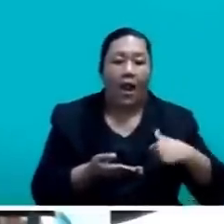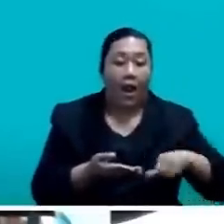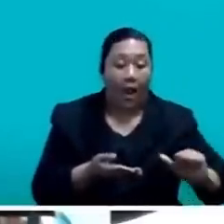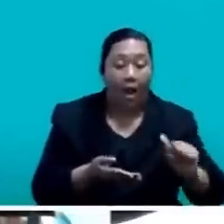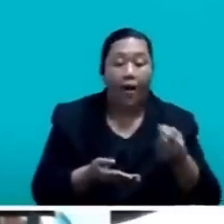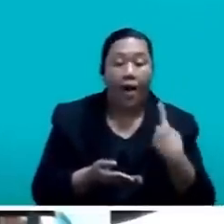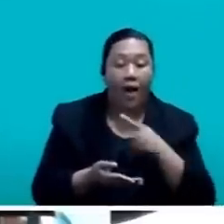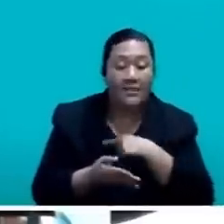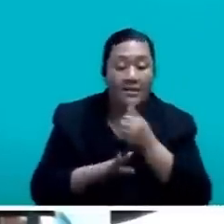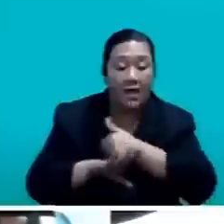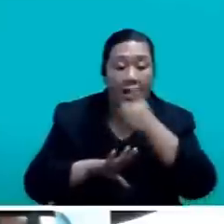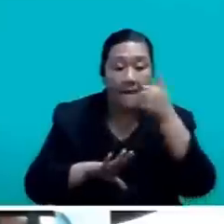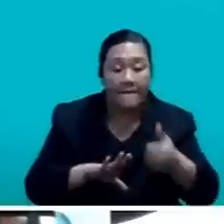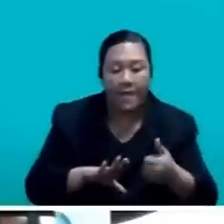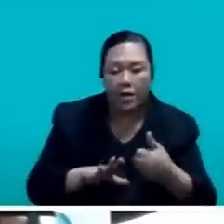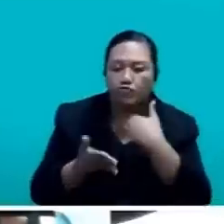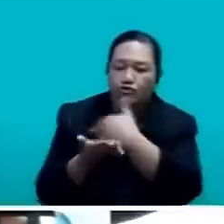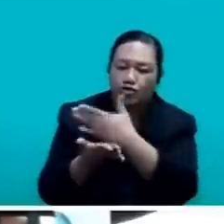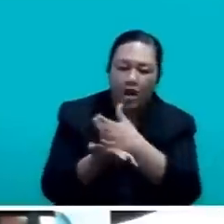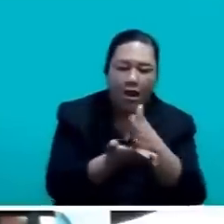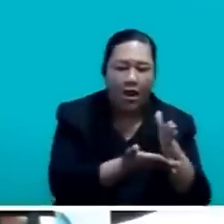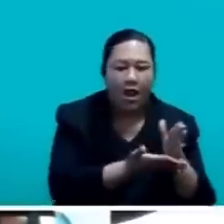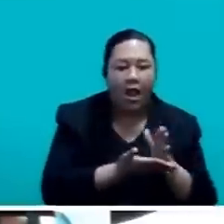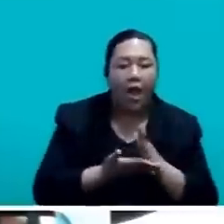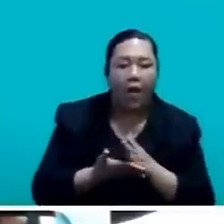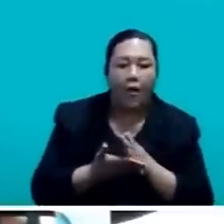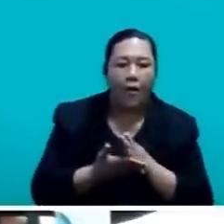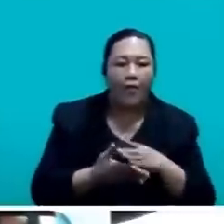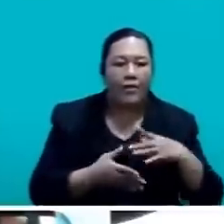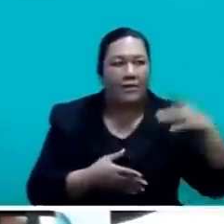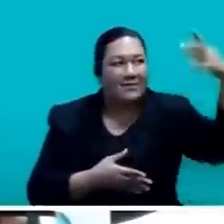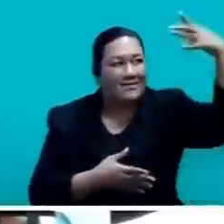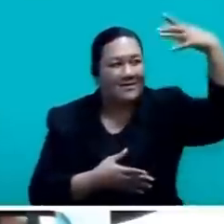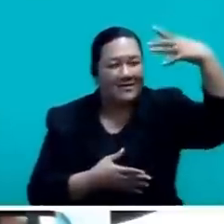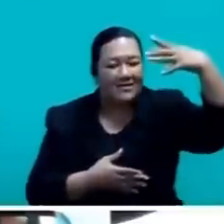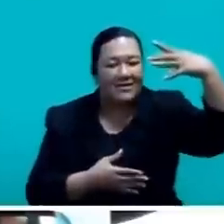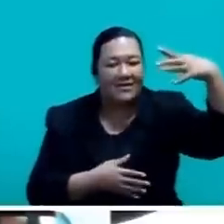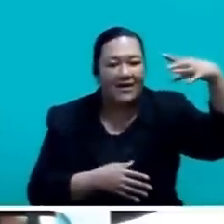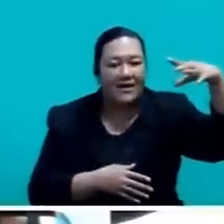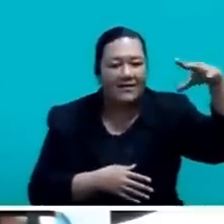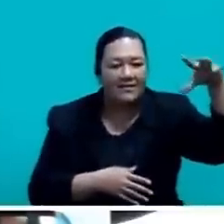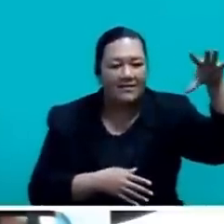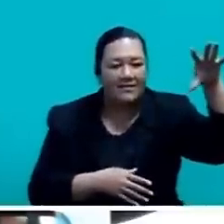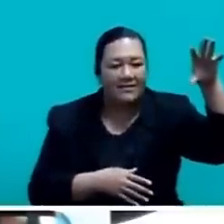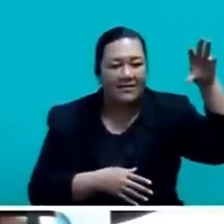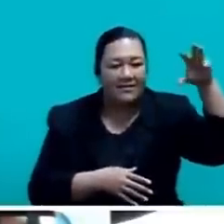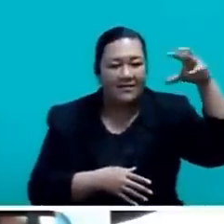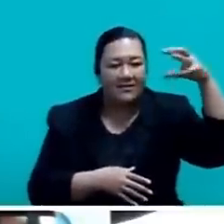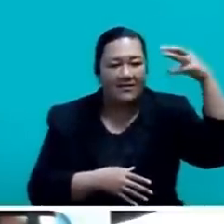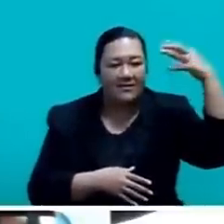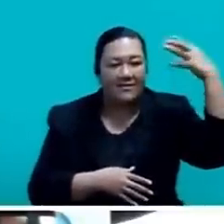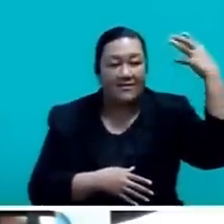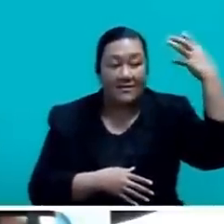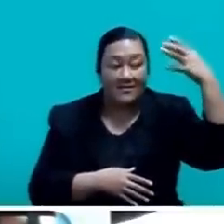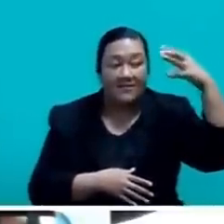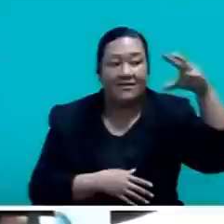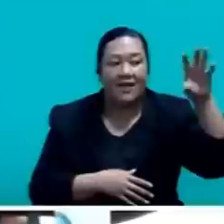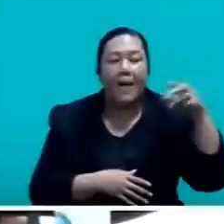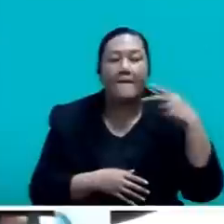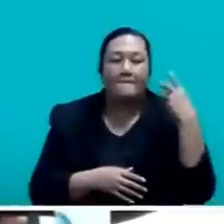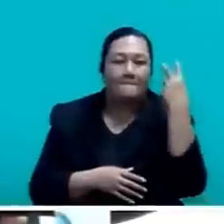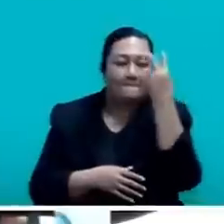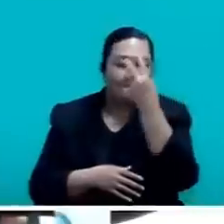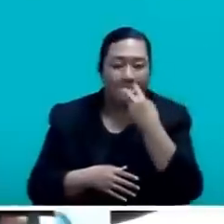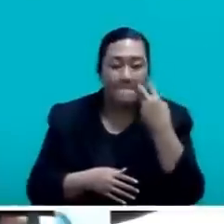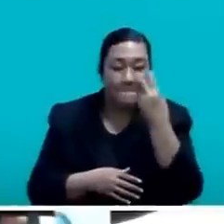the Government of Fiji, to co-share with satellite laser provider Intelset based in Washington to monitor seismic